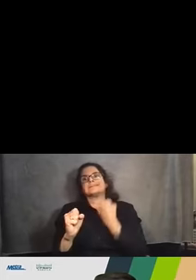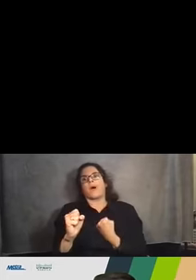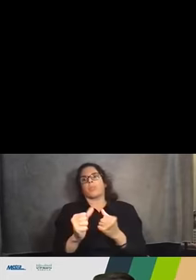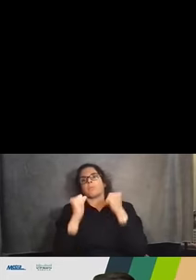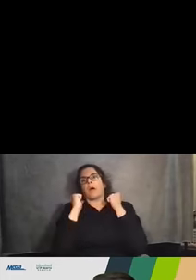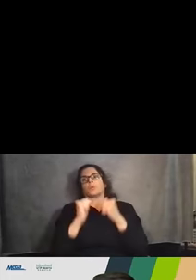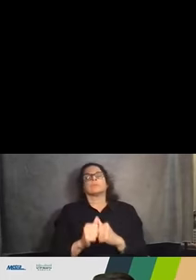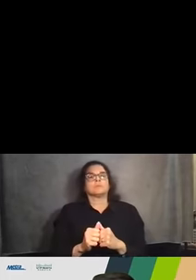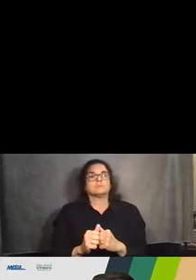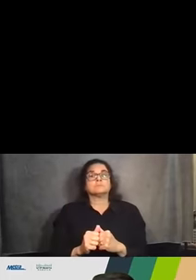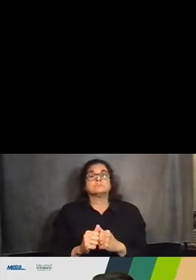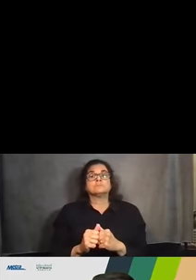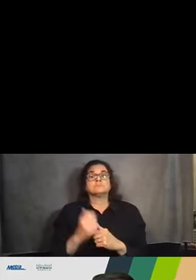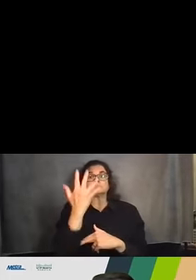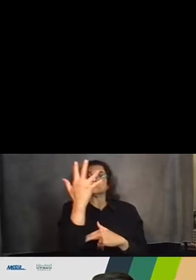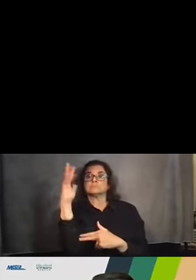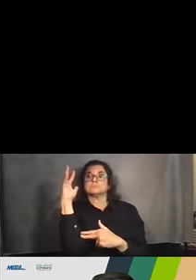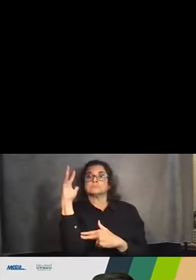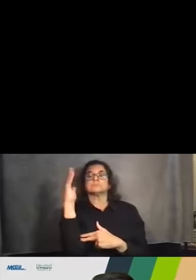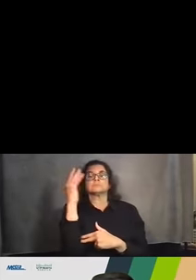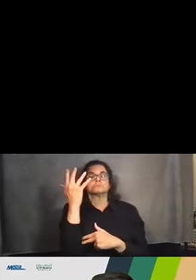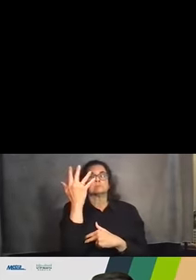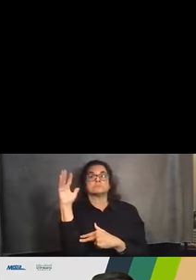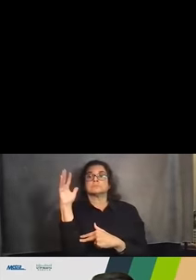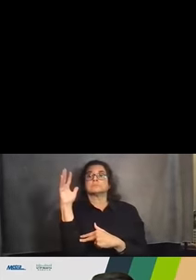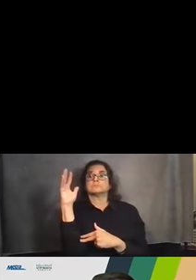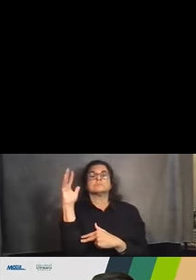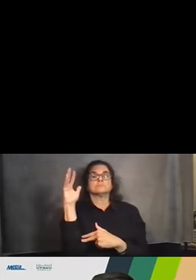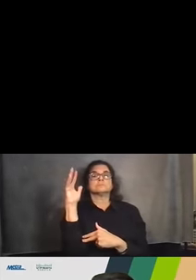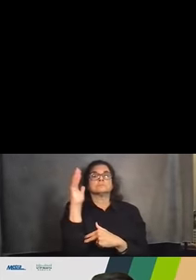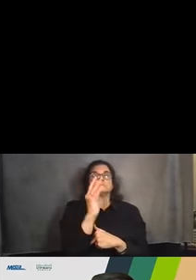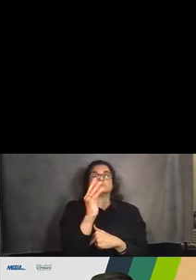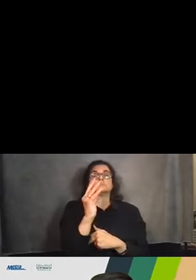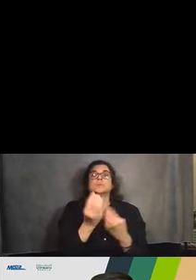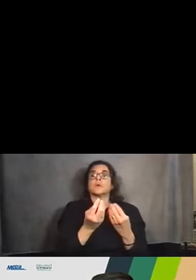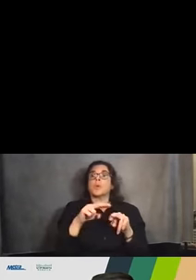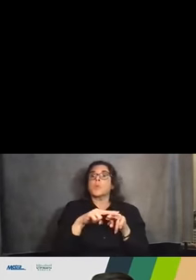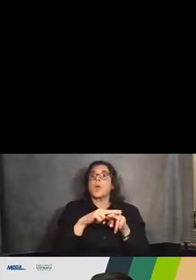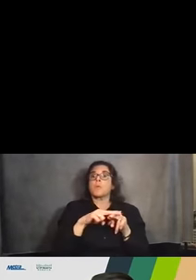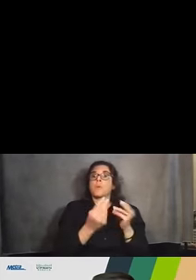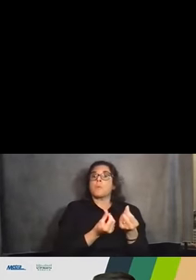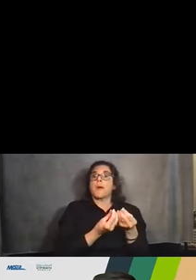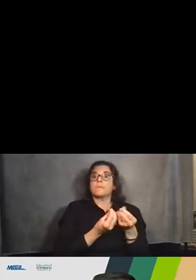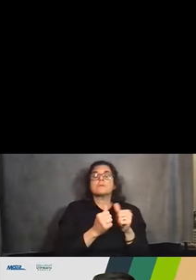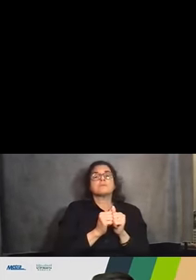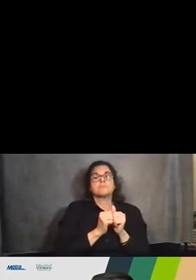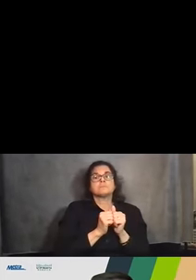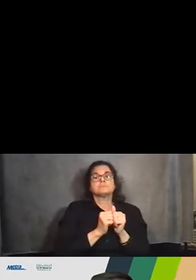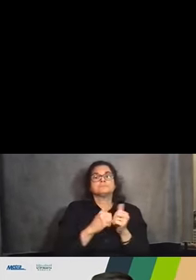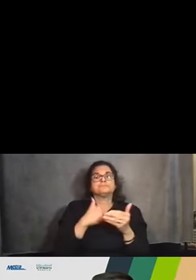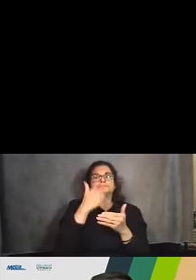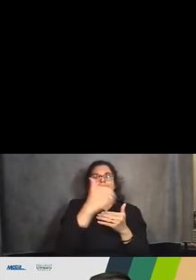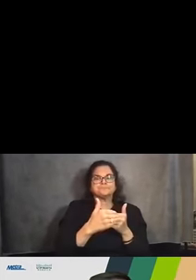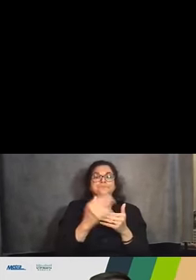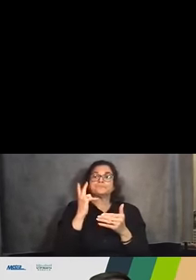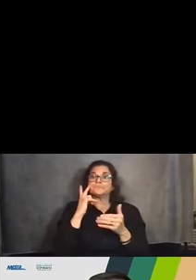vegetation that's that's to the west of the quarter currently on railroad property as well. So we go to the next slide we can see the first